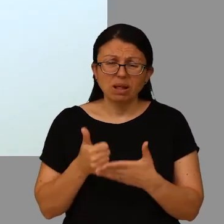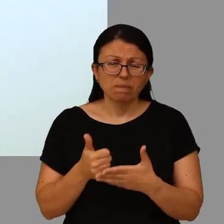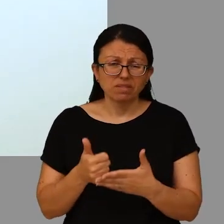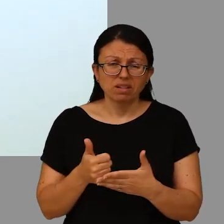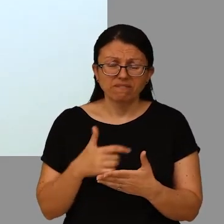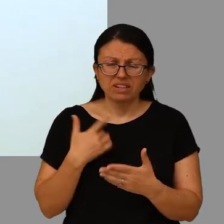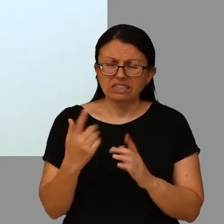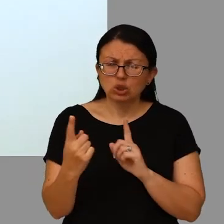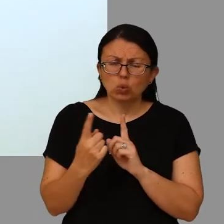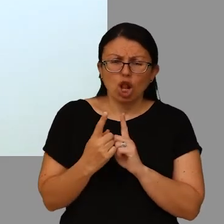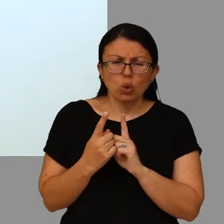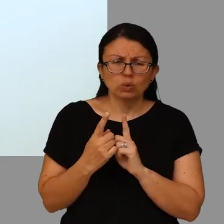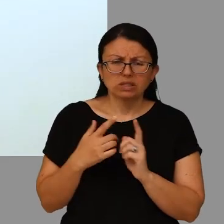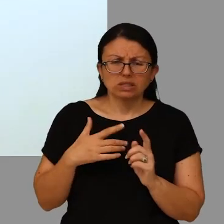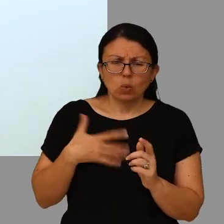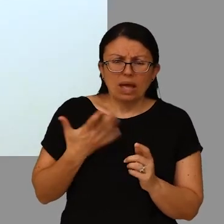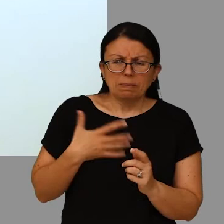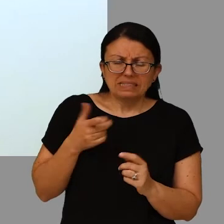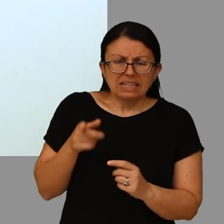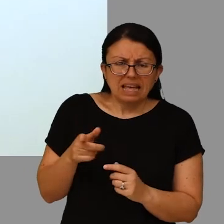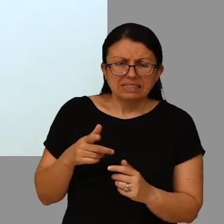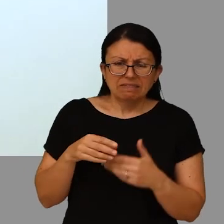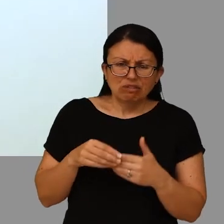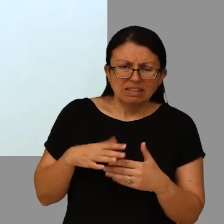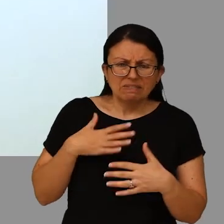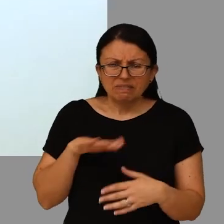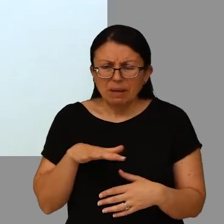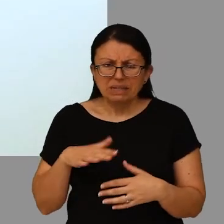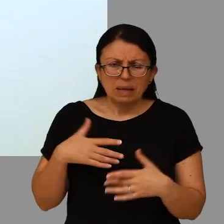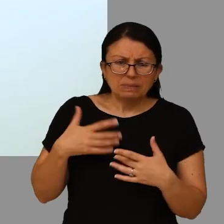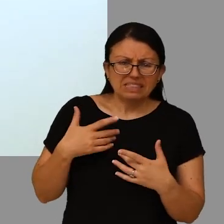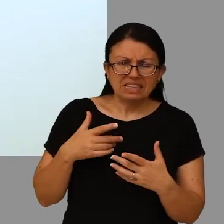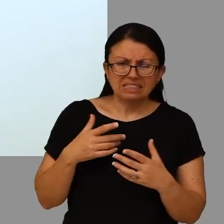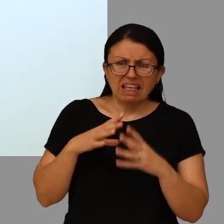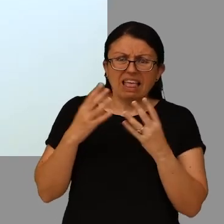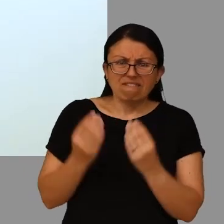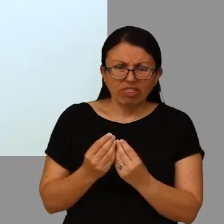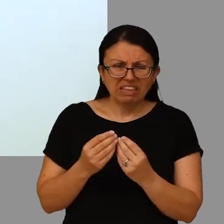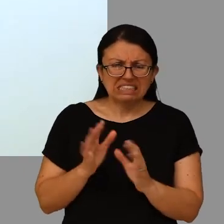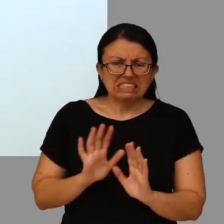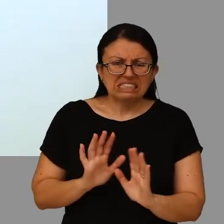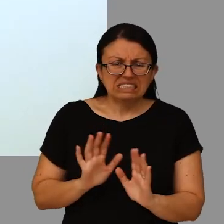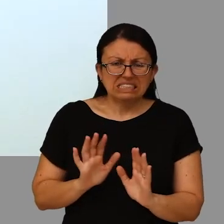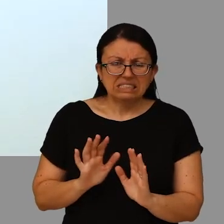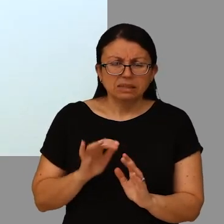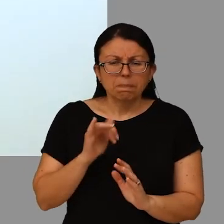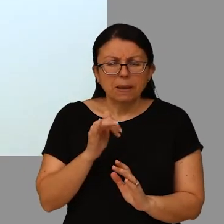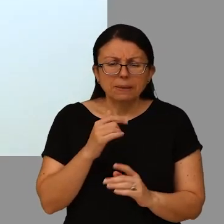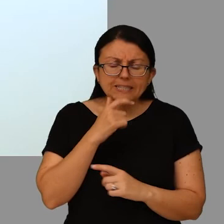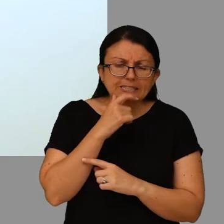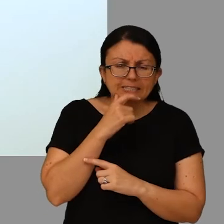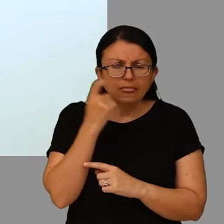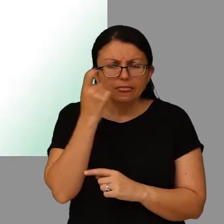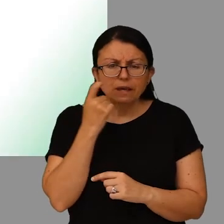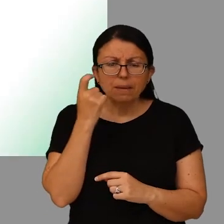find they're too close and that they're already burdening their friends and family with everything else. So it might help to go a little bit further